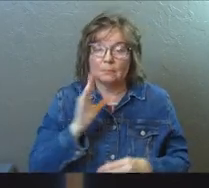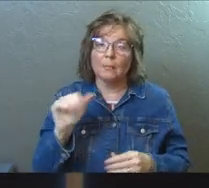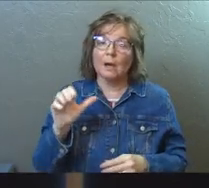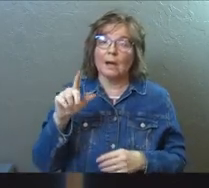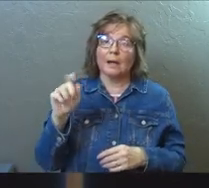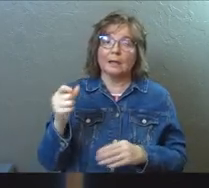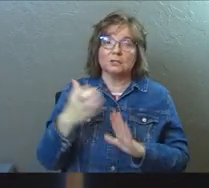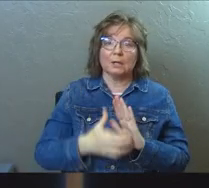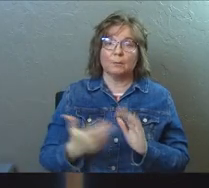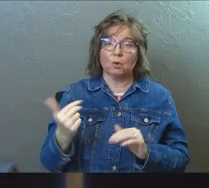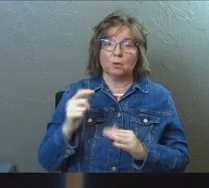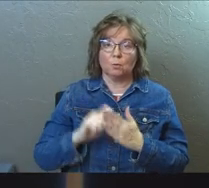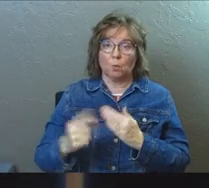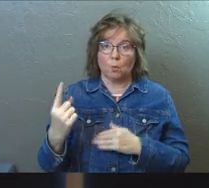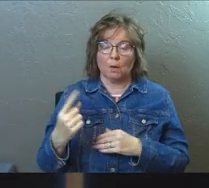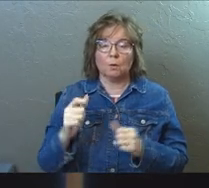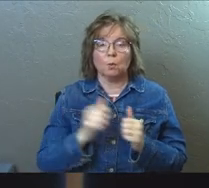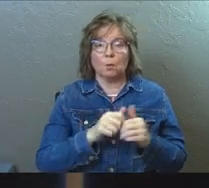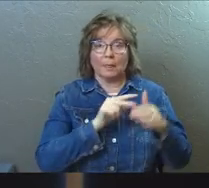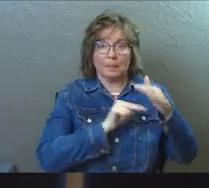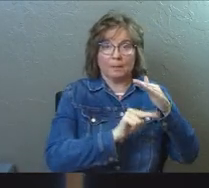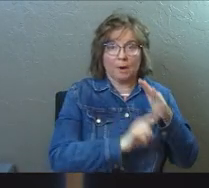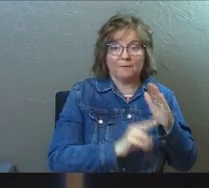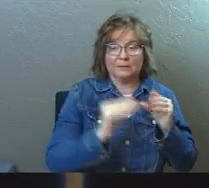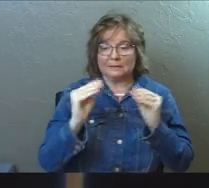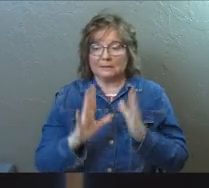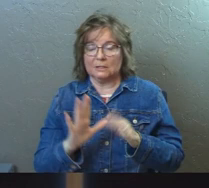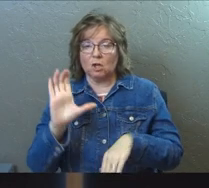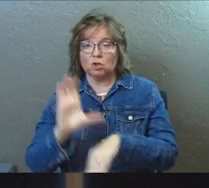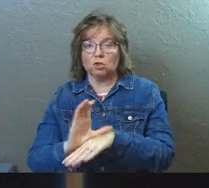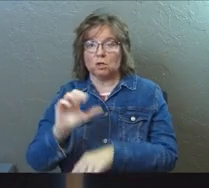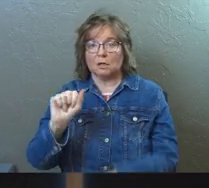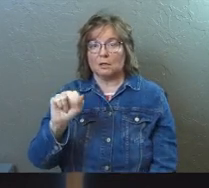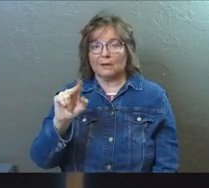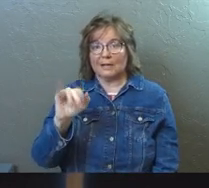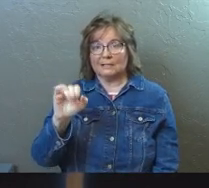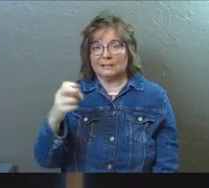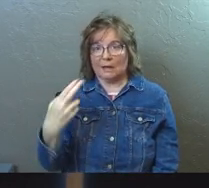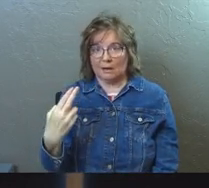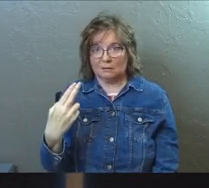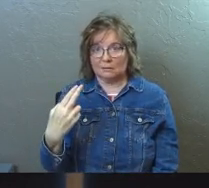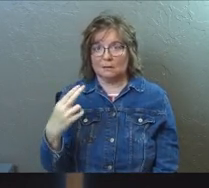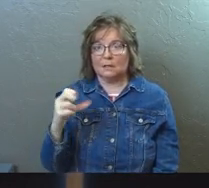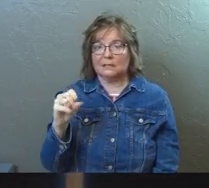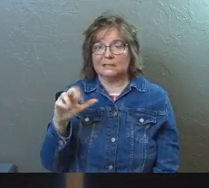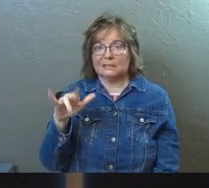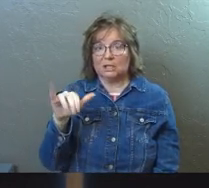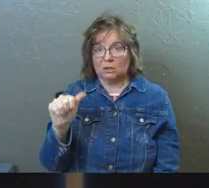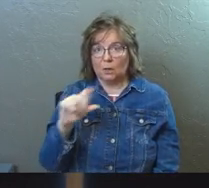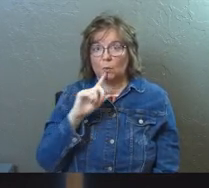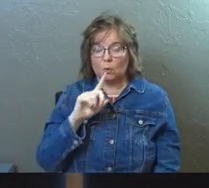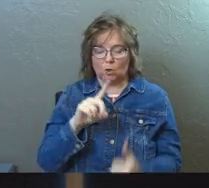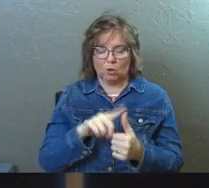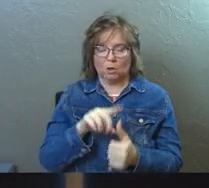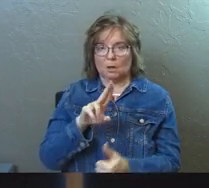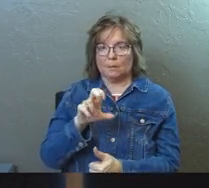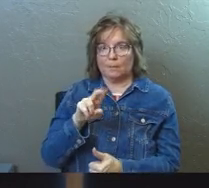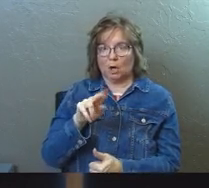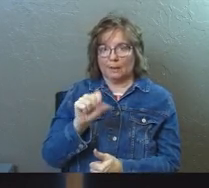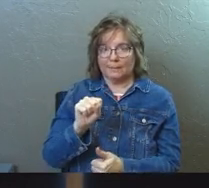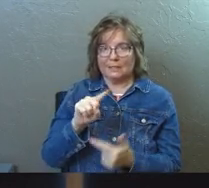Acts chapter 13, verse 1, among the prophets and teachers of the church of Antioch at Antioch of Syria were Barnabas,